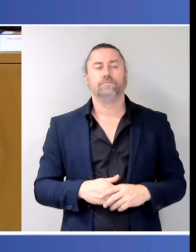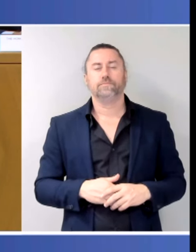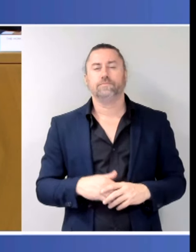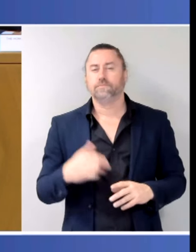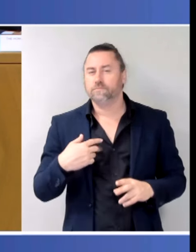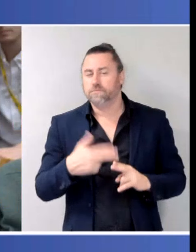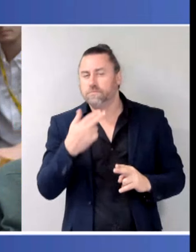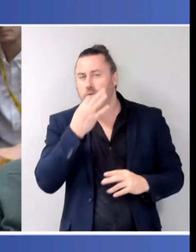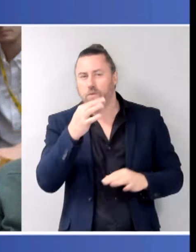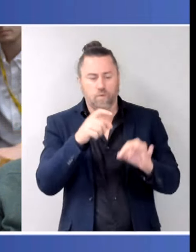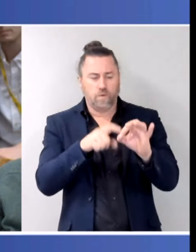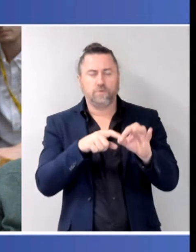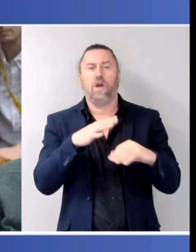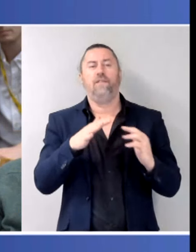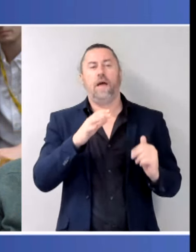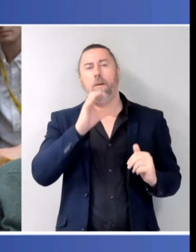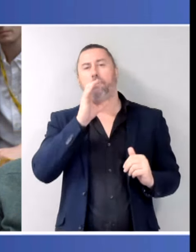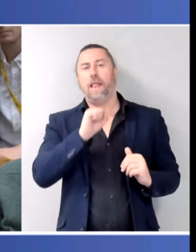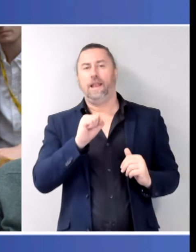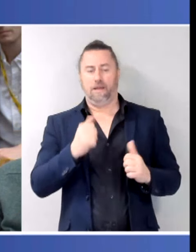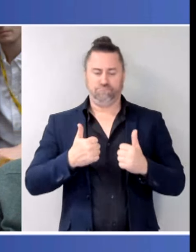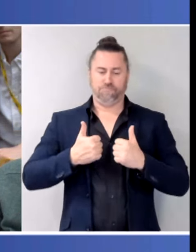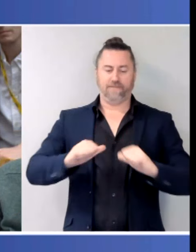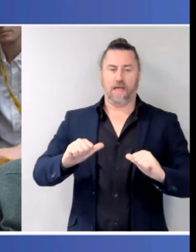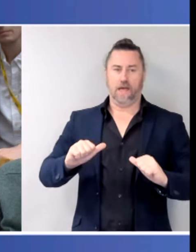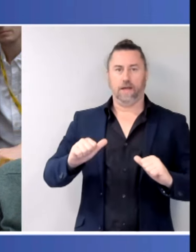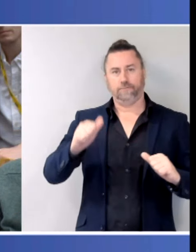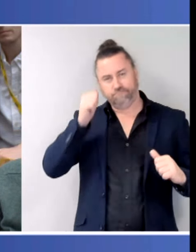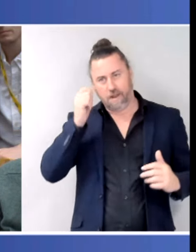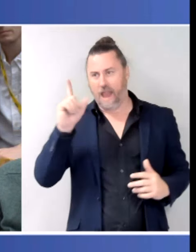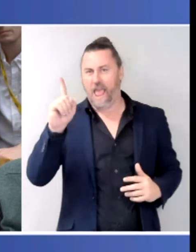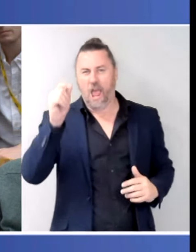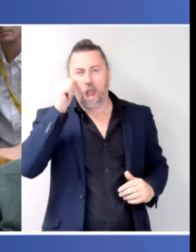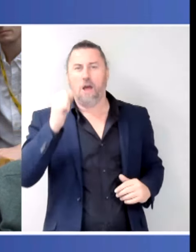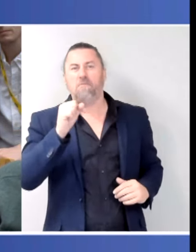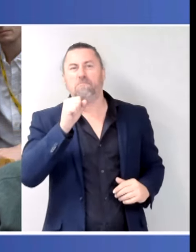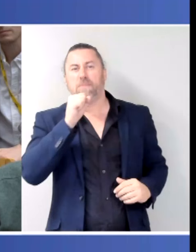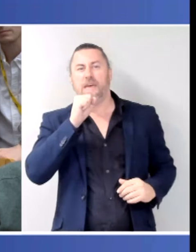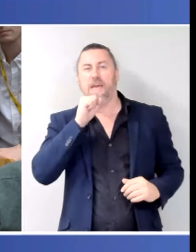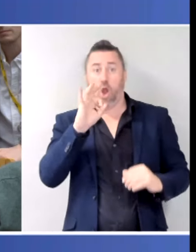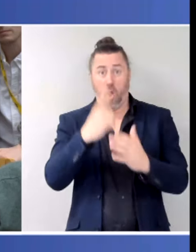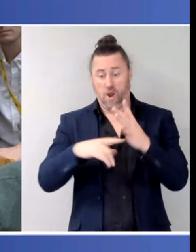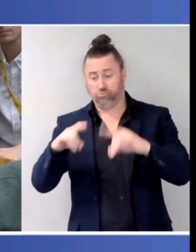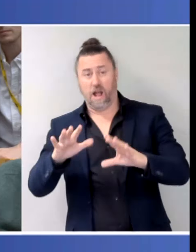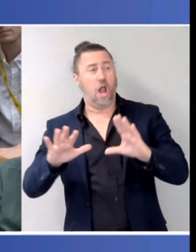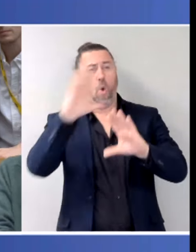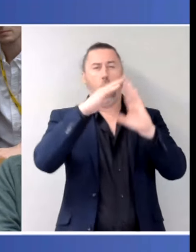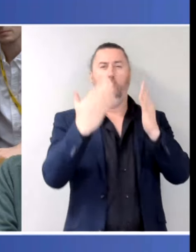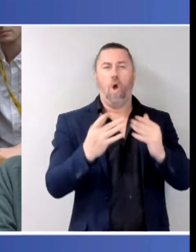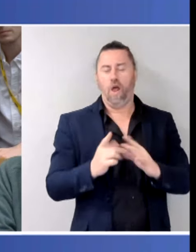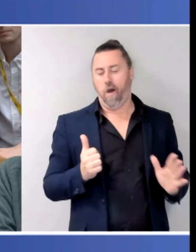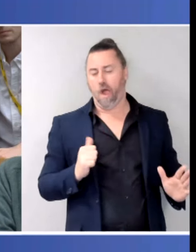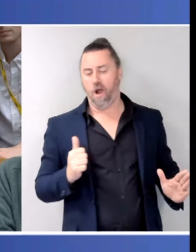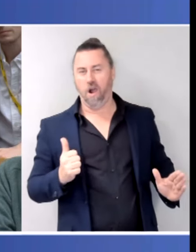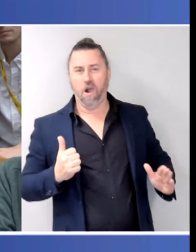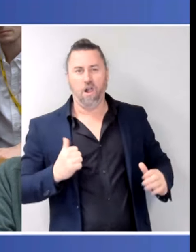male behaviour here, there's no doubt there's a wave of toxic masculinity. sweeping the world. What would you say to young Australian men who are